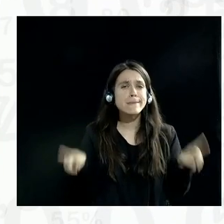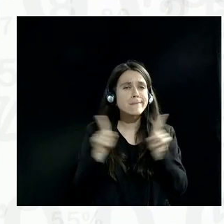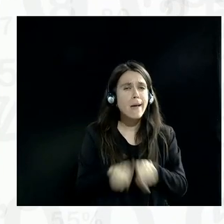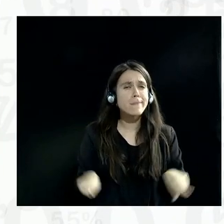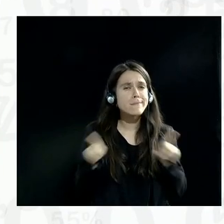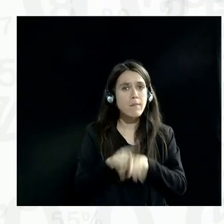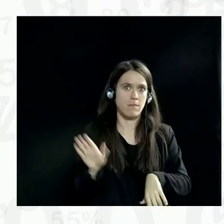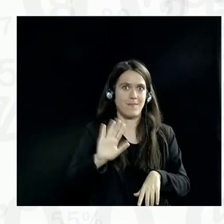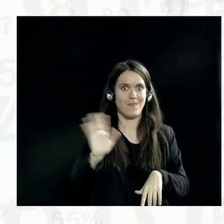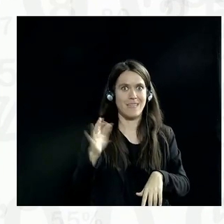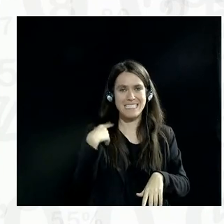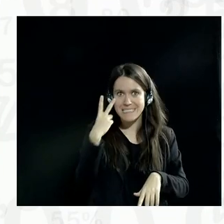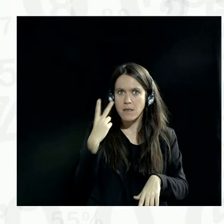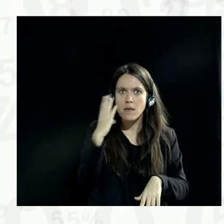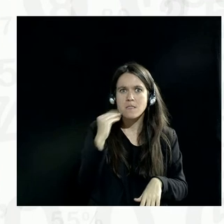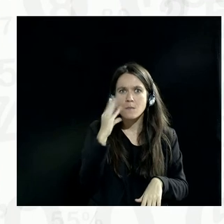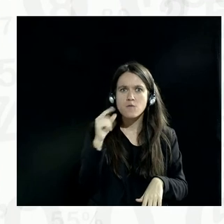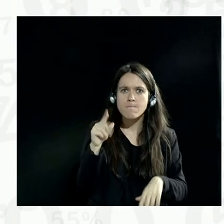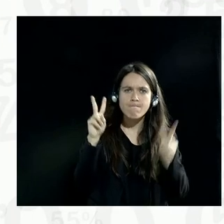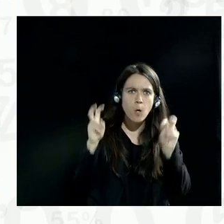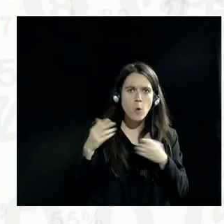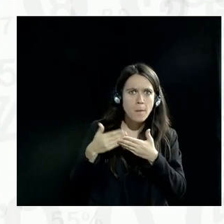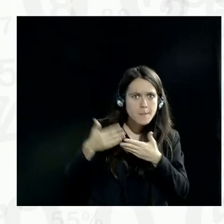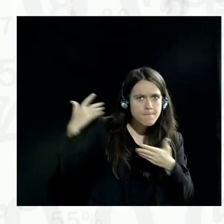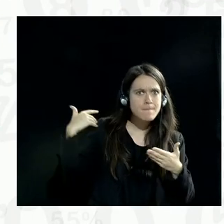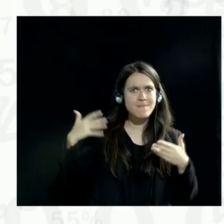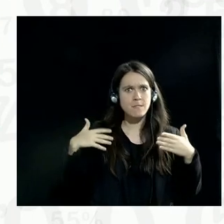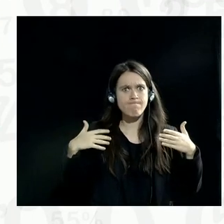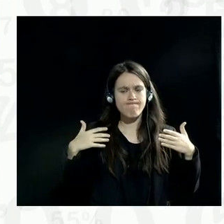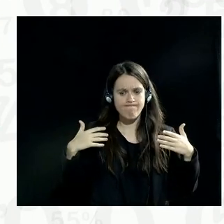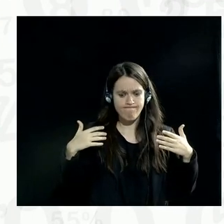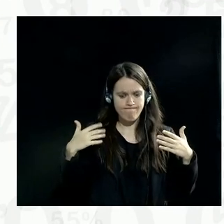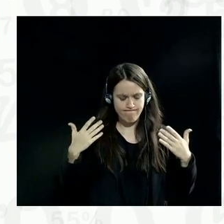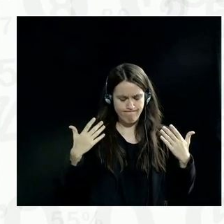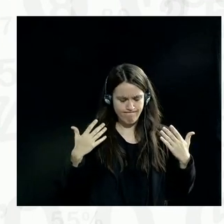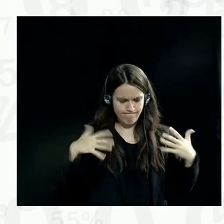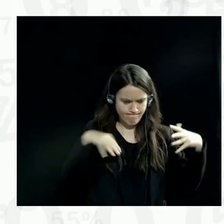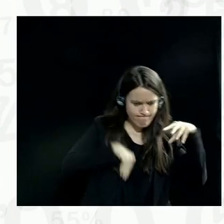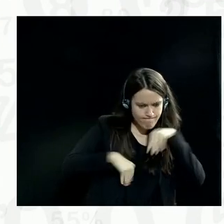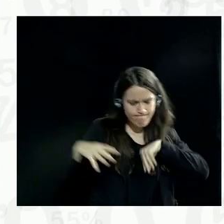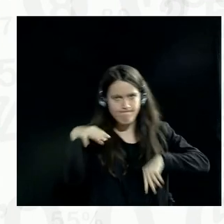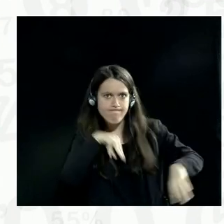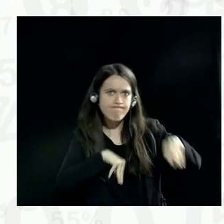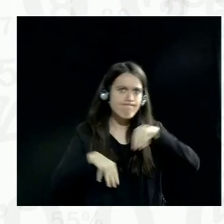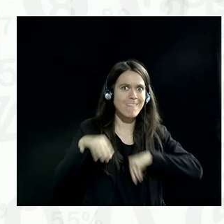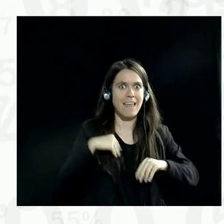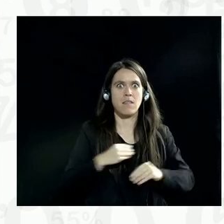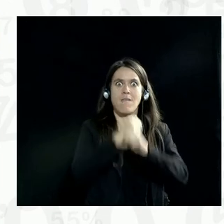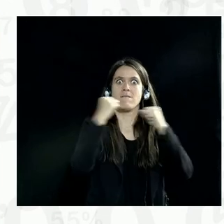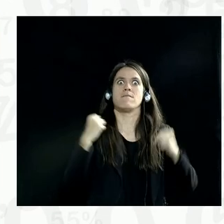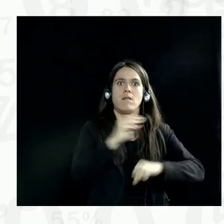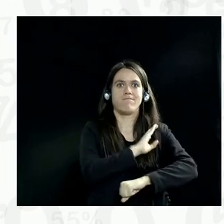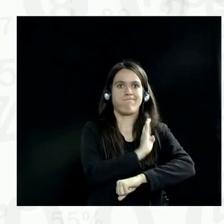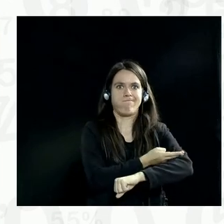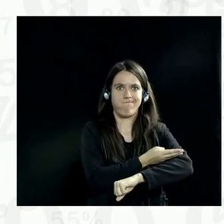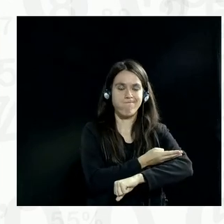experience of dealing with a lot of these issues over a period of time during this pandemic is itself a capacity enabler and capacity builder. So